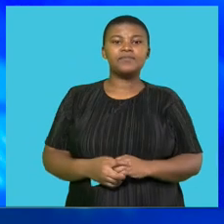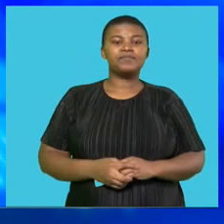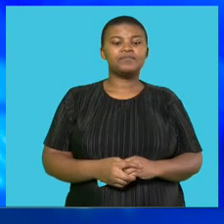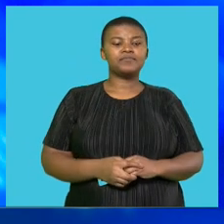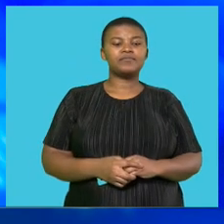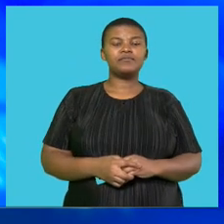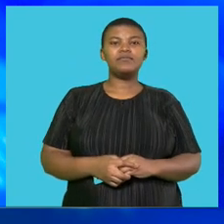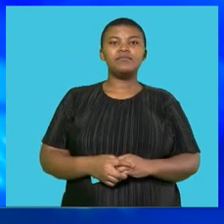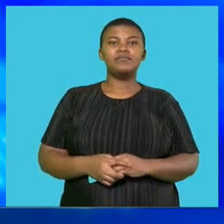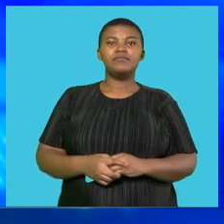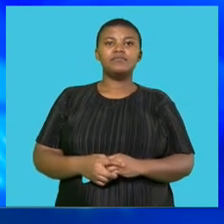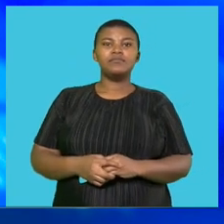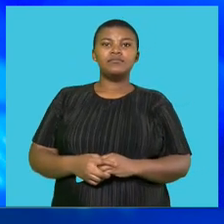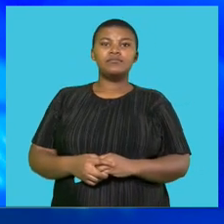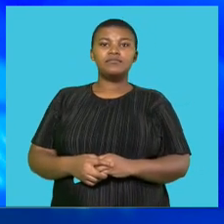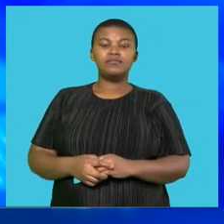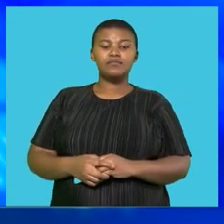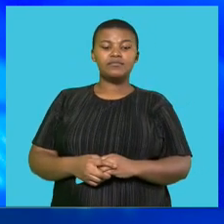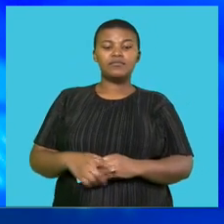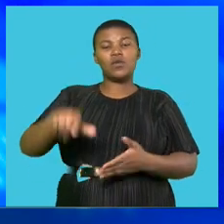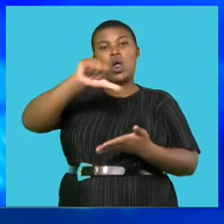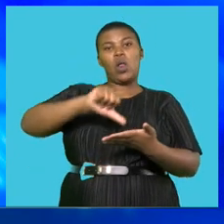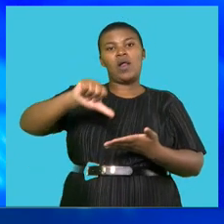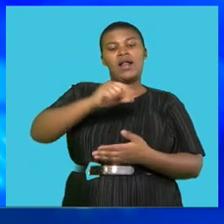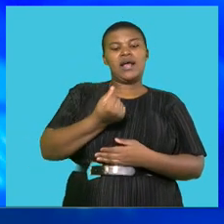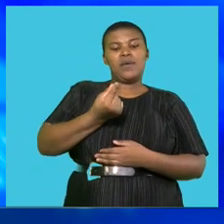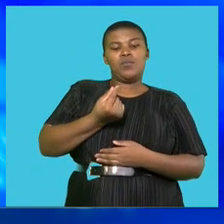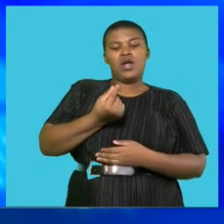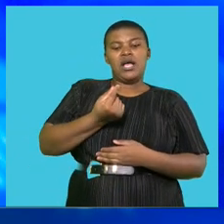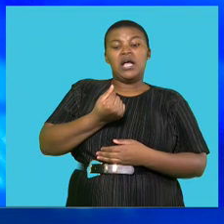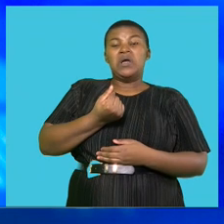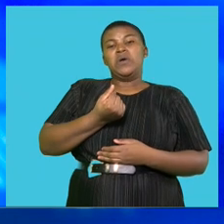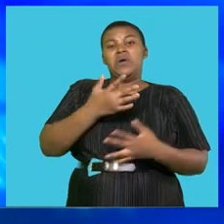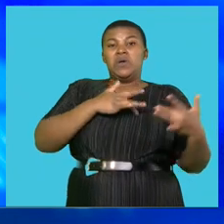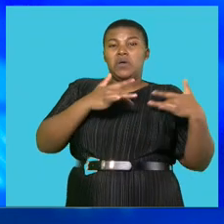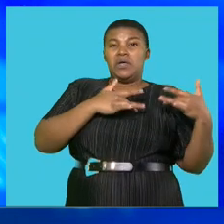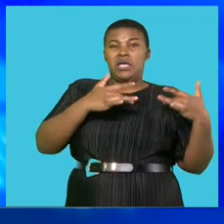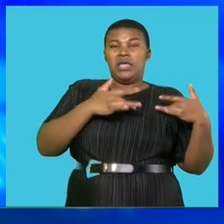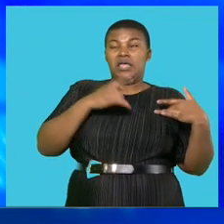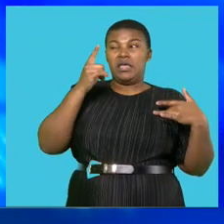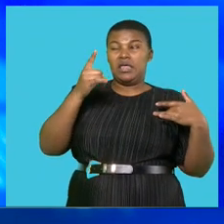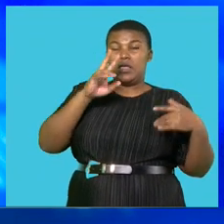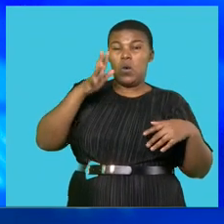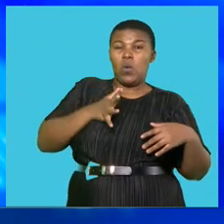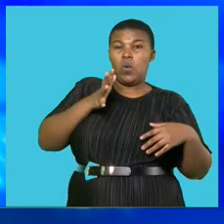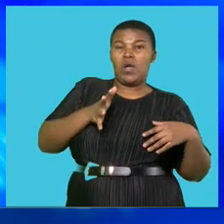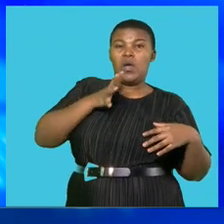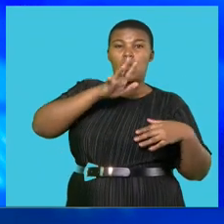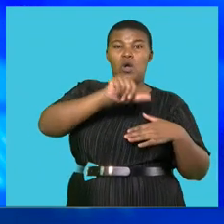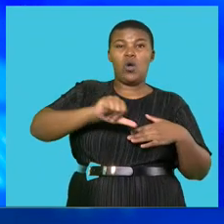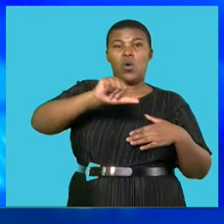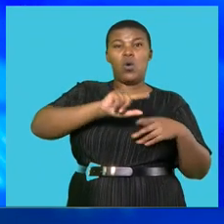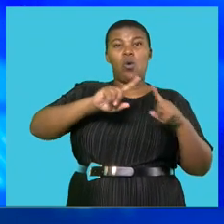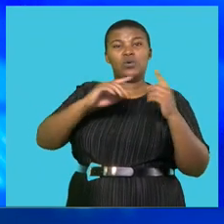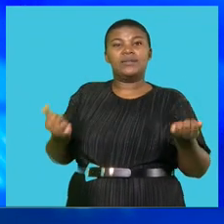Now moving further afield, oil prices in Asia slipped today as concerns over global demand growth and increase supply